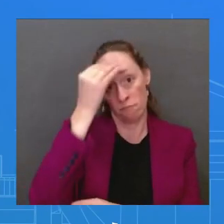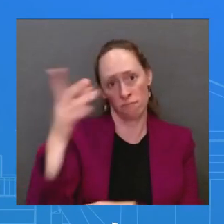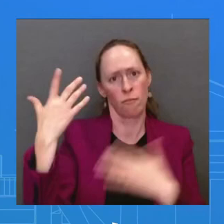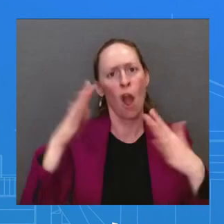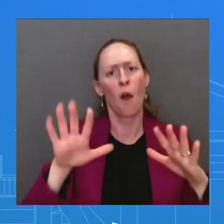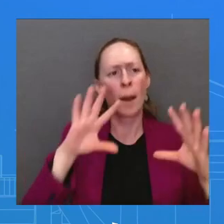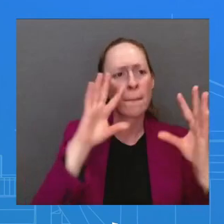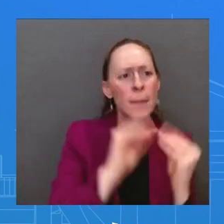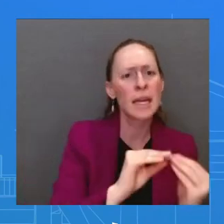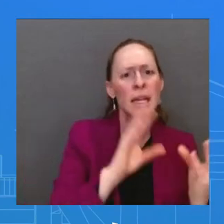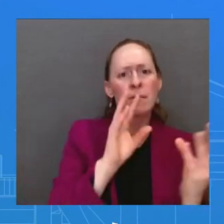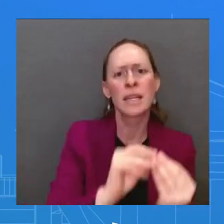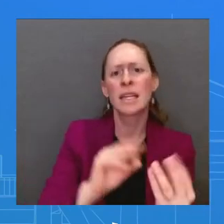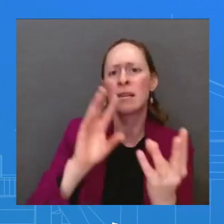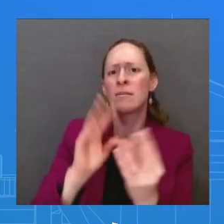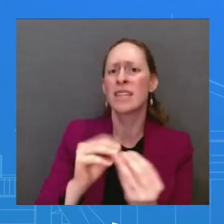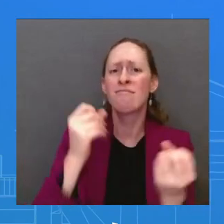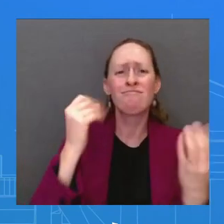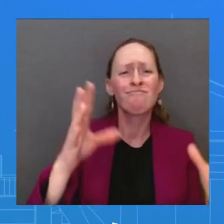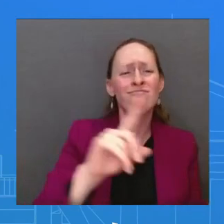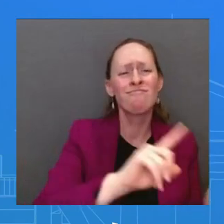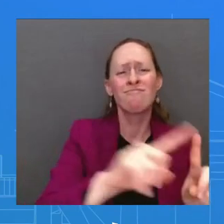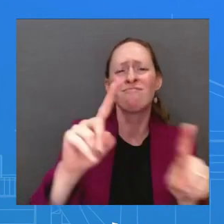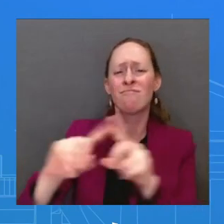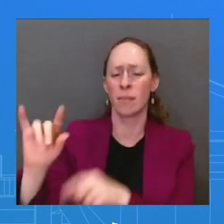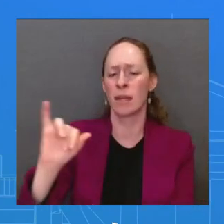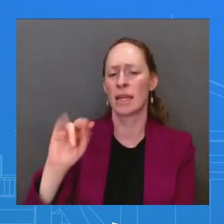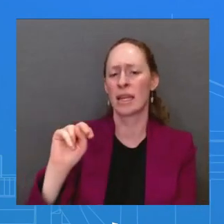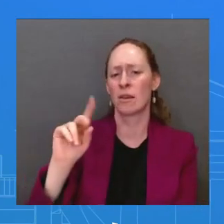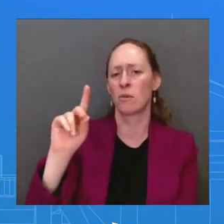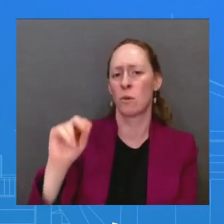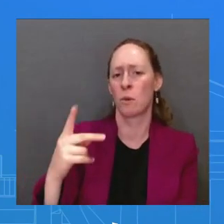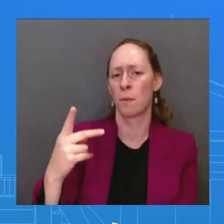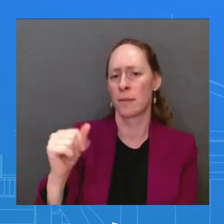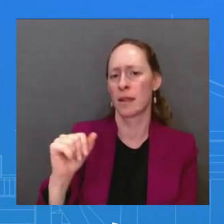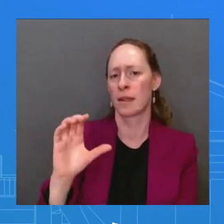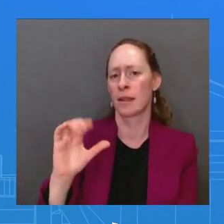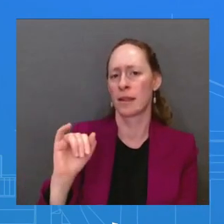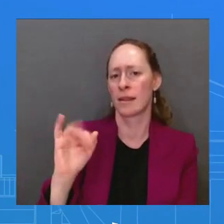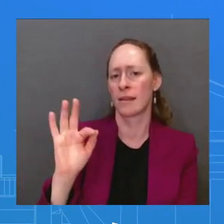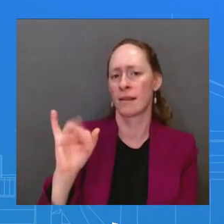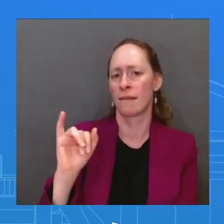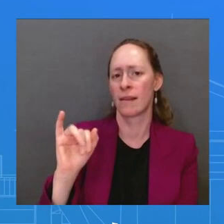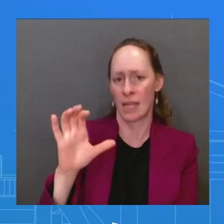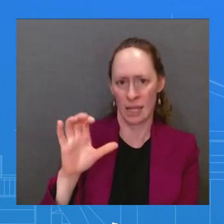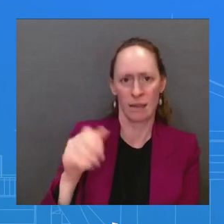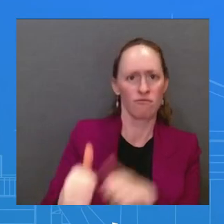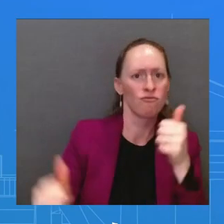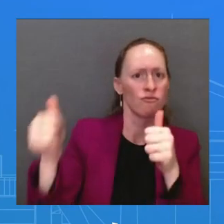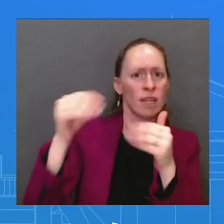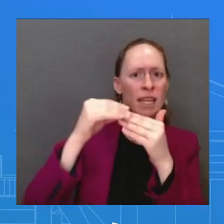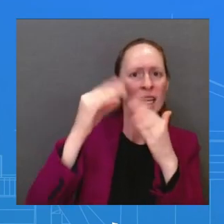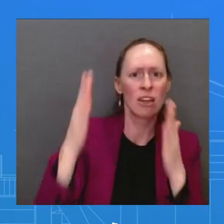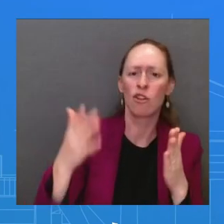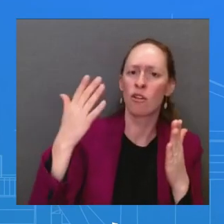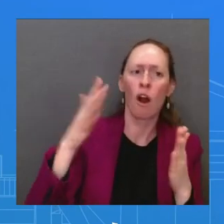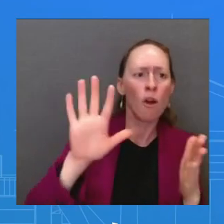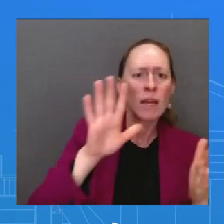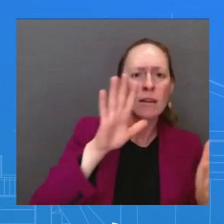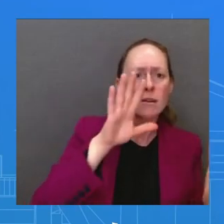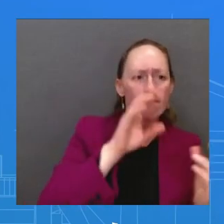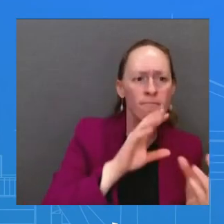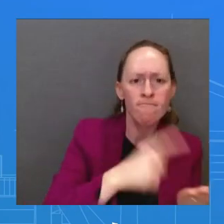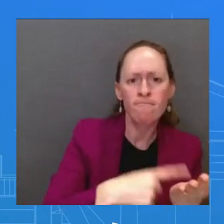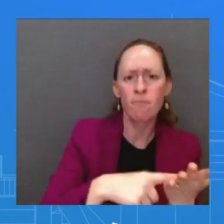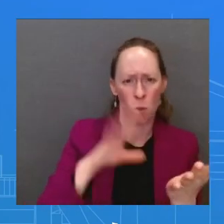-Pacific. And throughout her work, she has focused on strengthening alliances and partnerships, driving economic growth in the United States, and